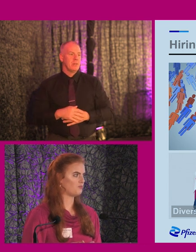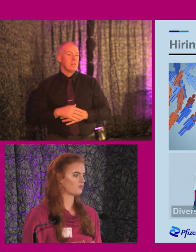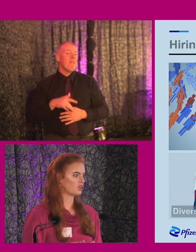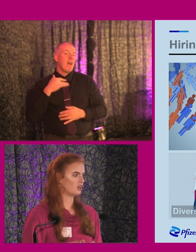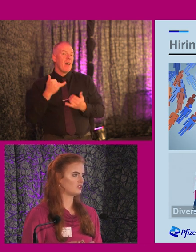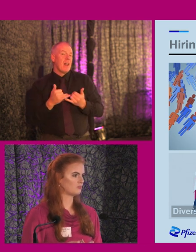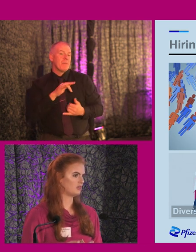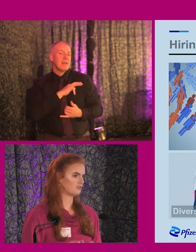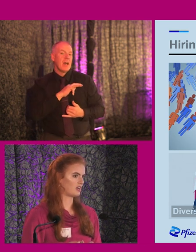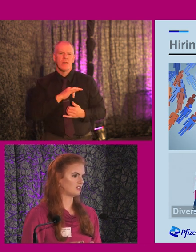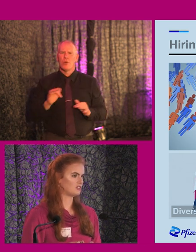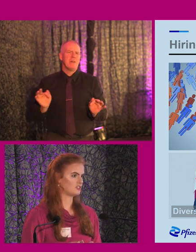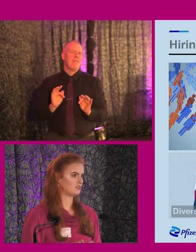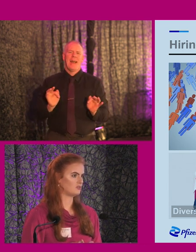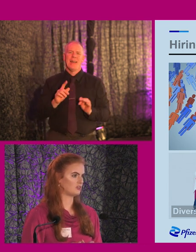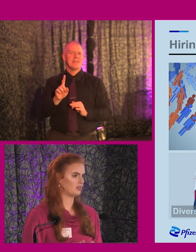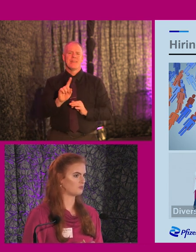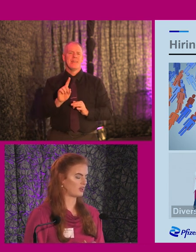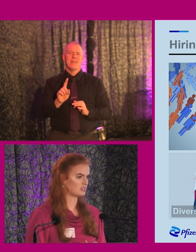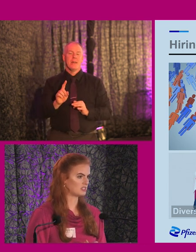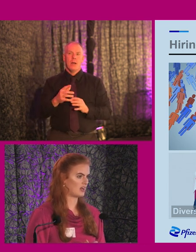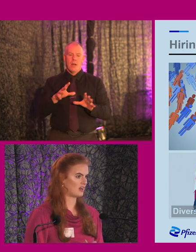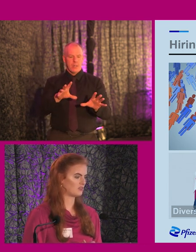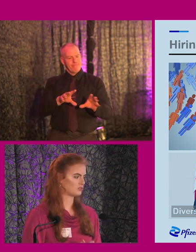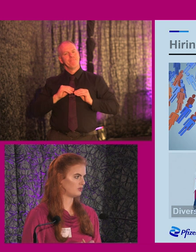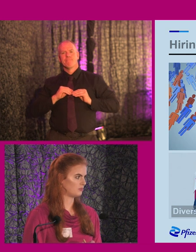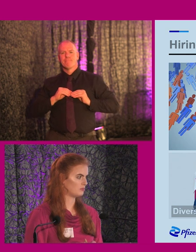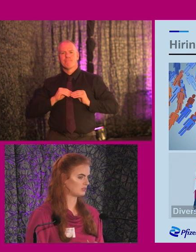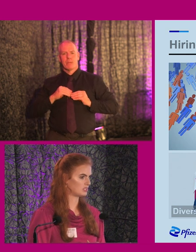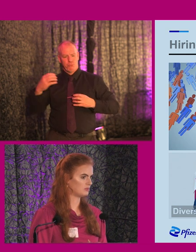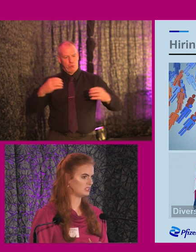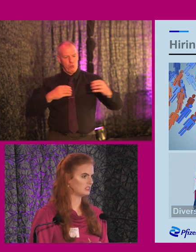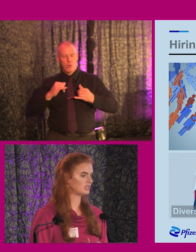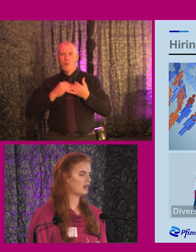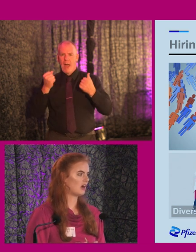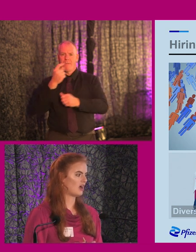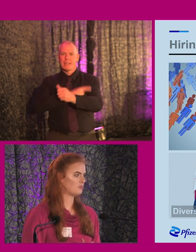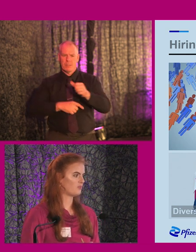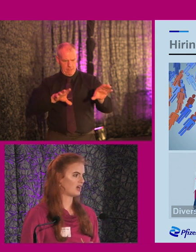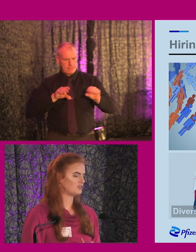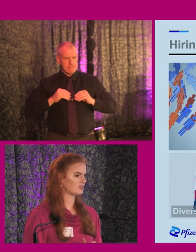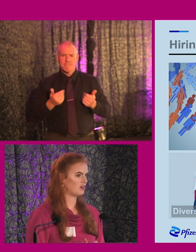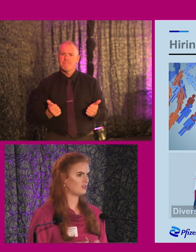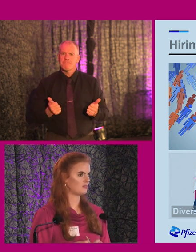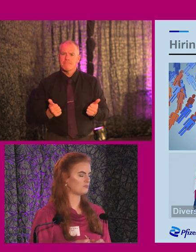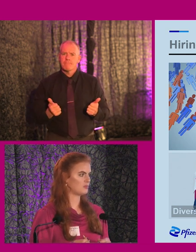don't be afraid to really embrace recruiting people with disabilities and